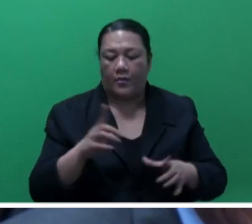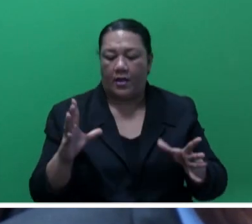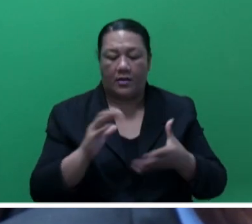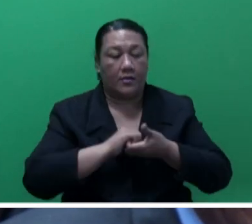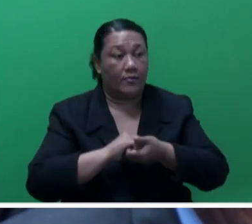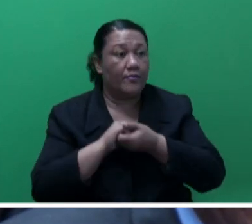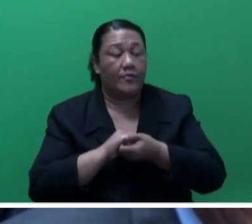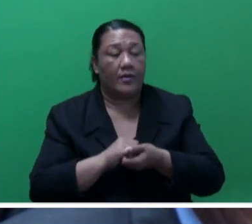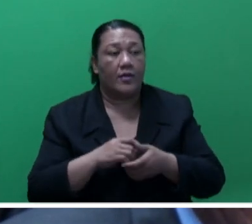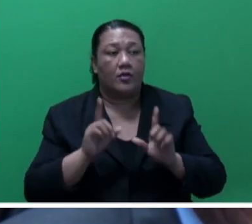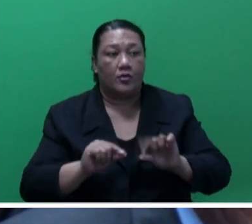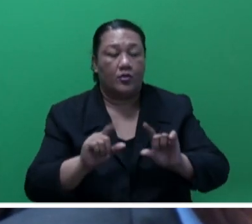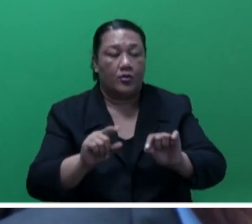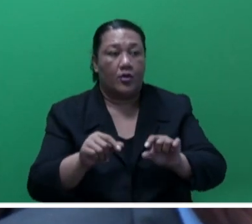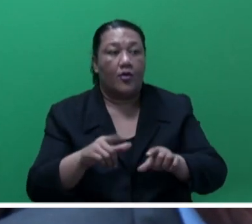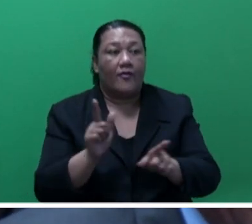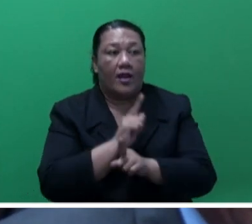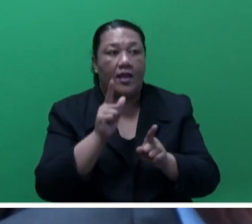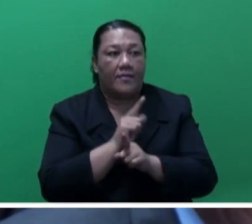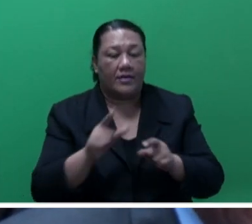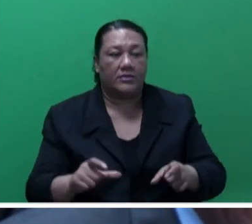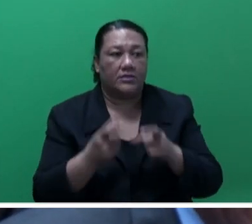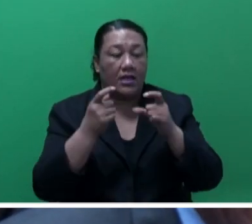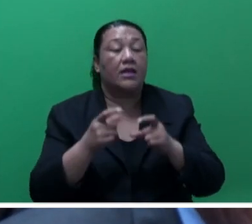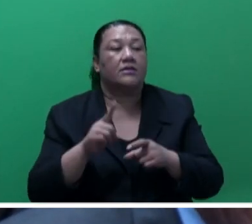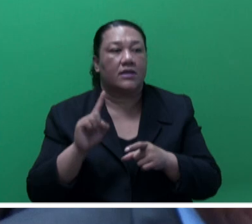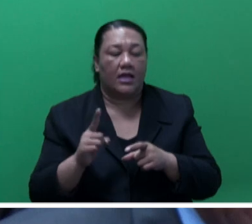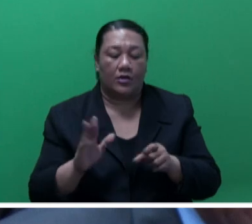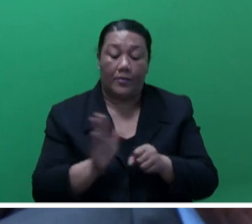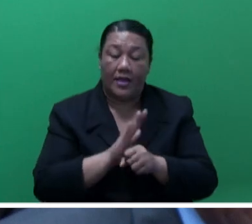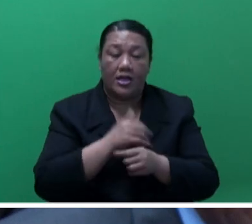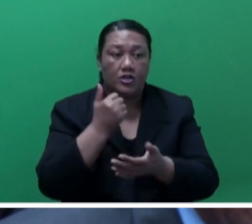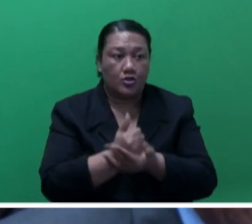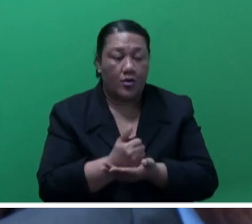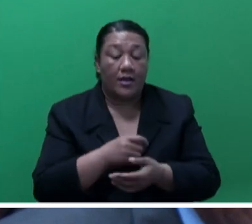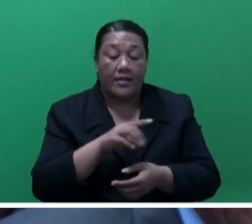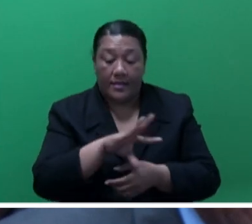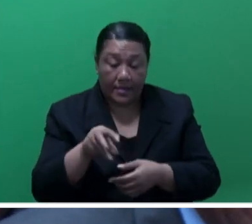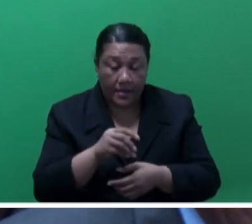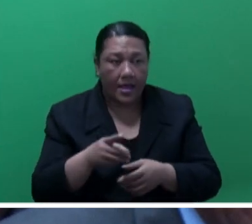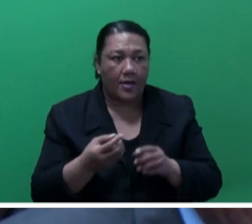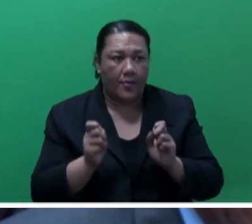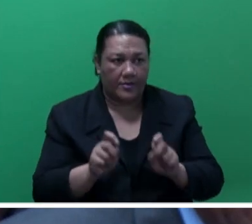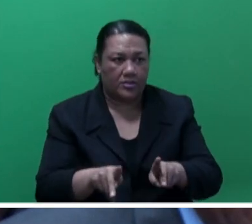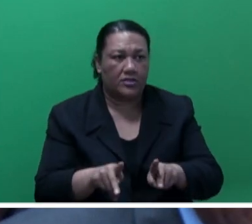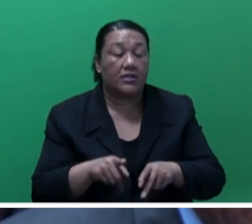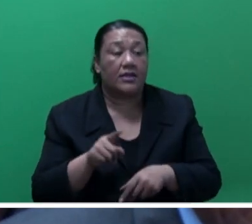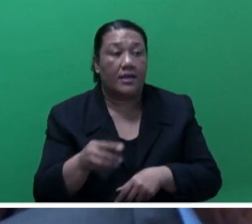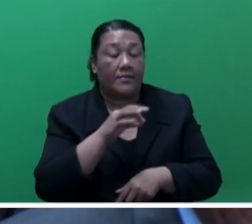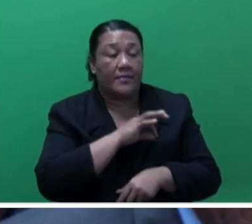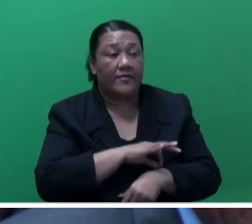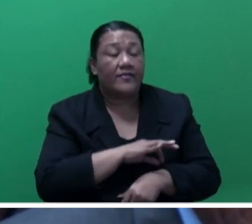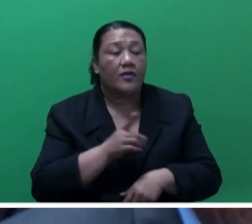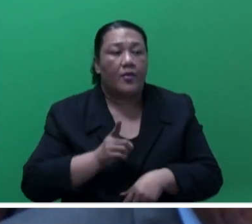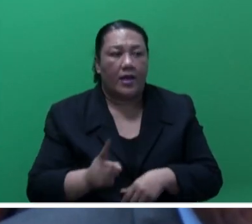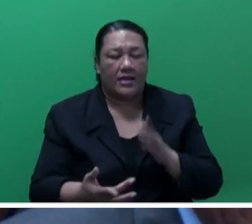addressing labour mobility challenges and turning them into opportunities. It will enable us to benefit from technical assistance